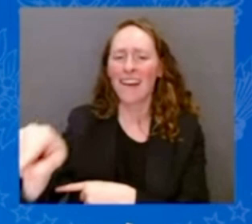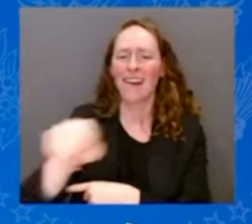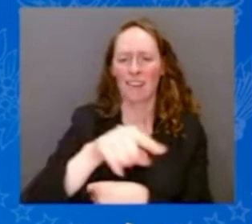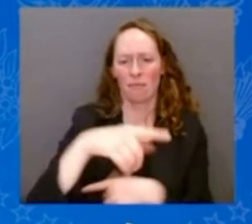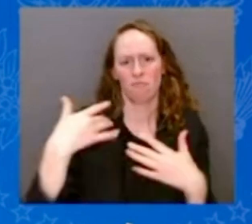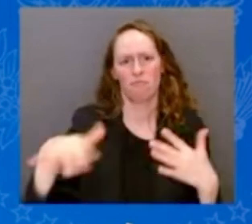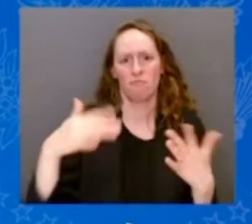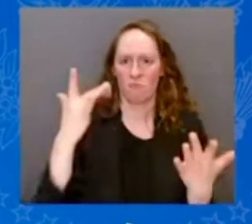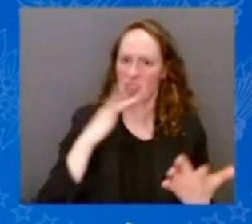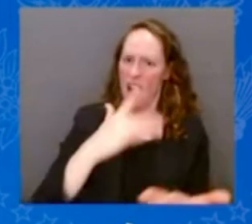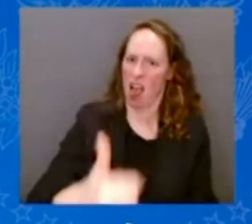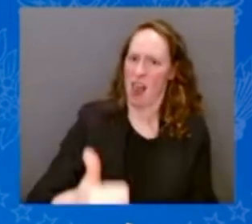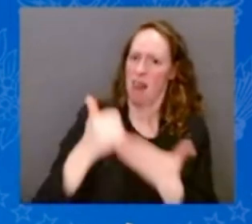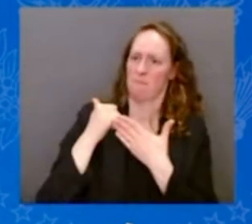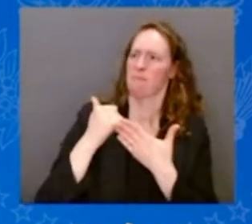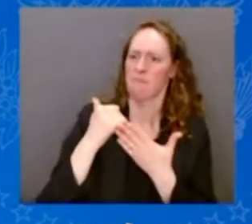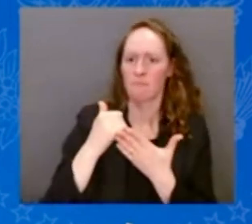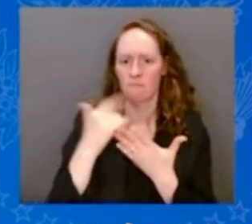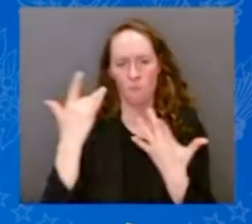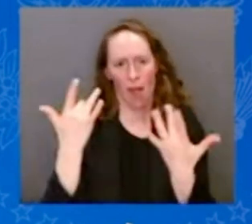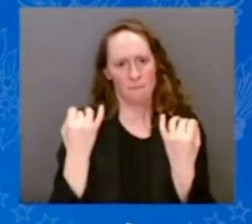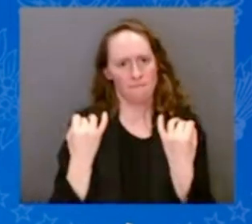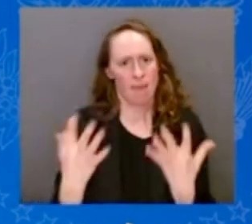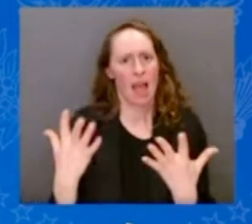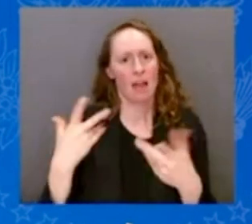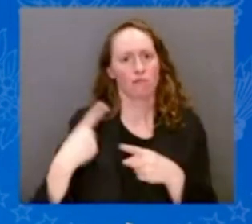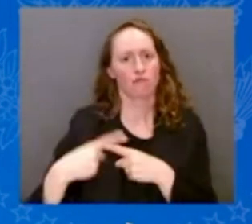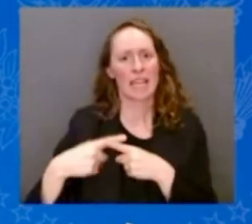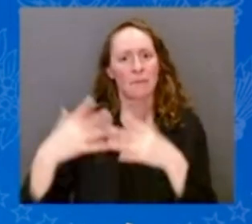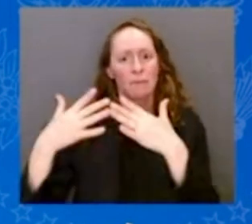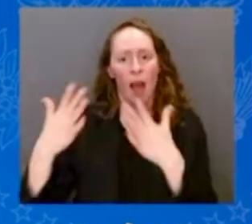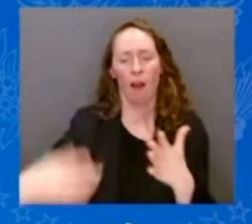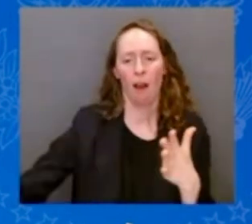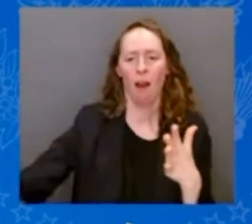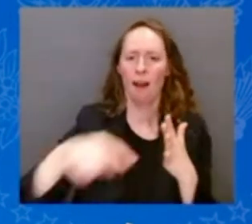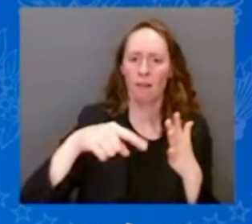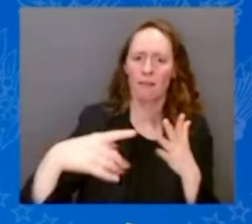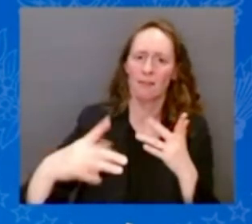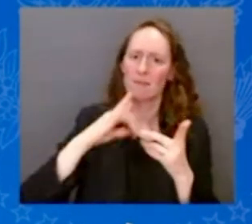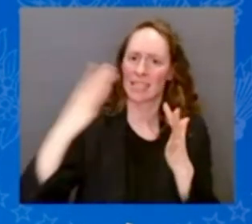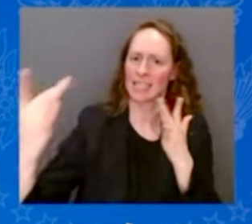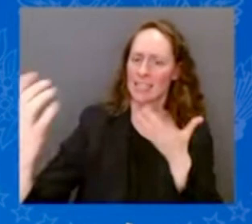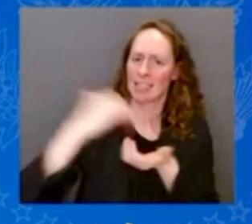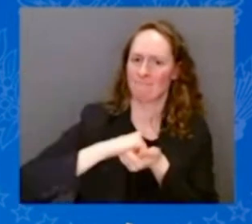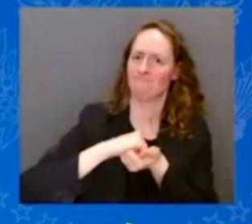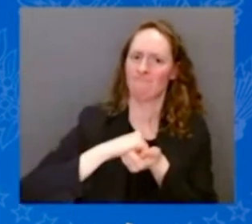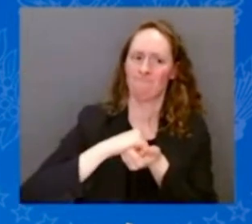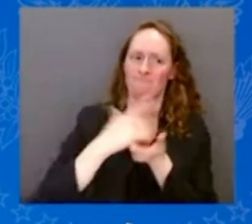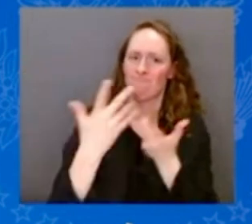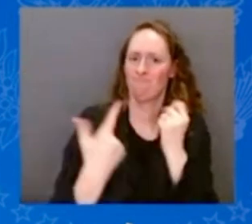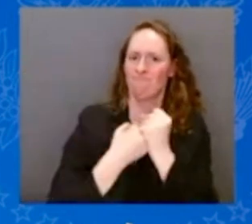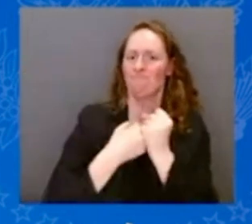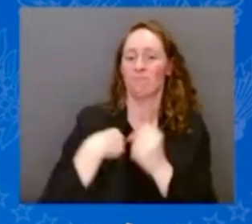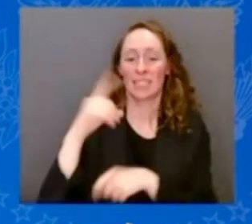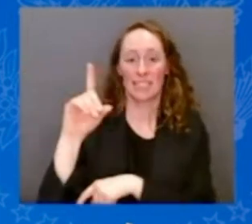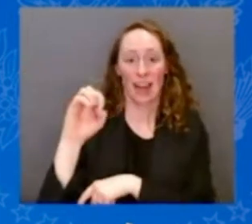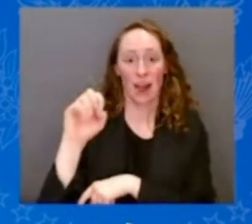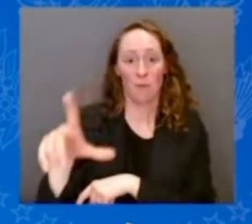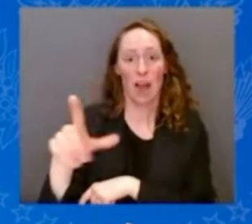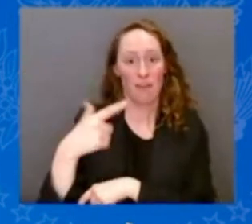sometimes refer to me as the man sitting behind you, Father, who helped me in my very first campaign directly behind you,